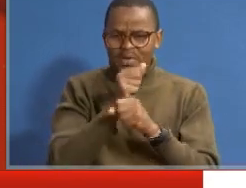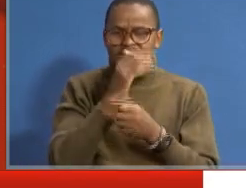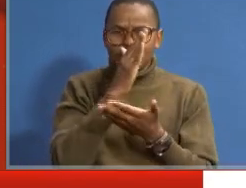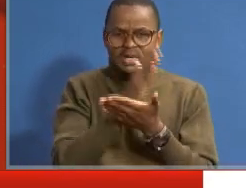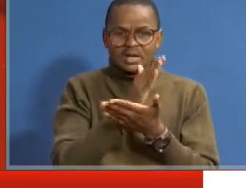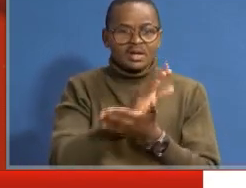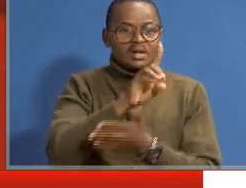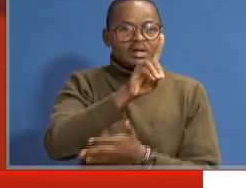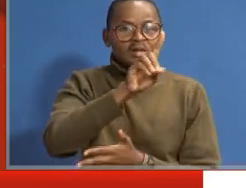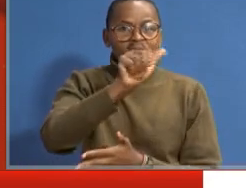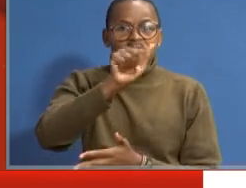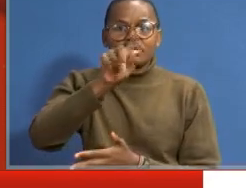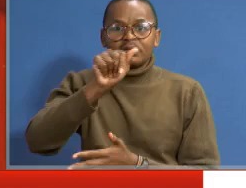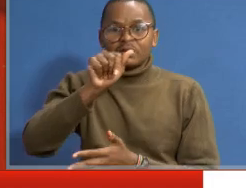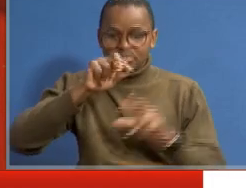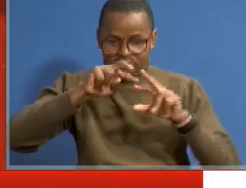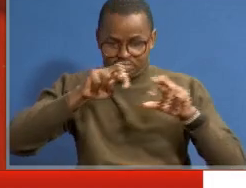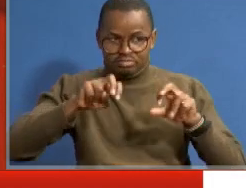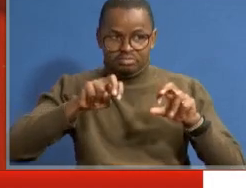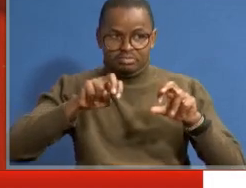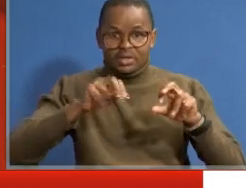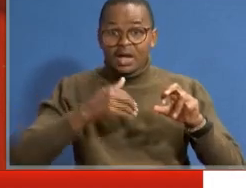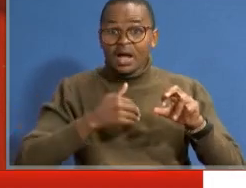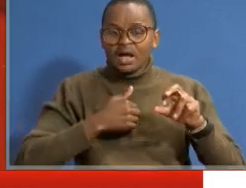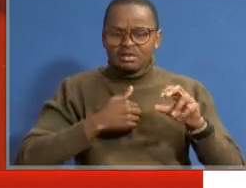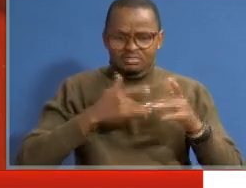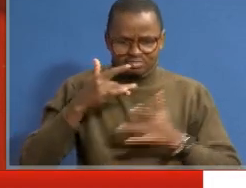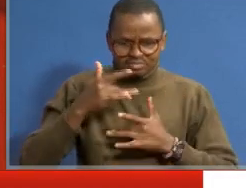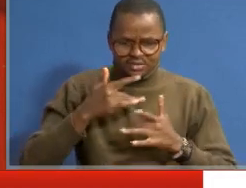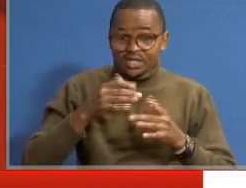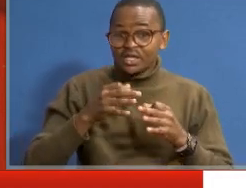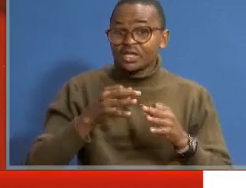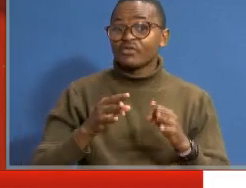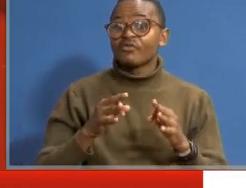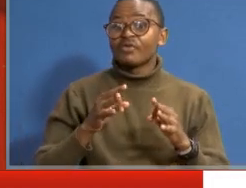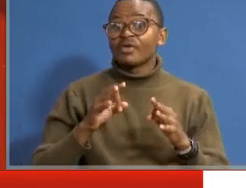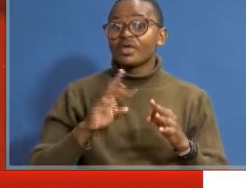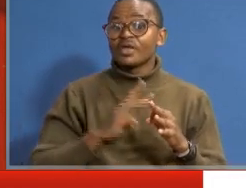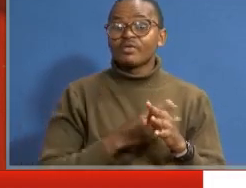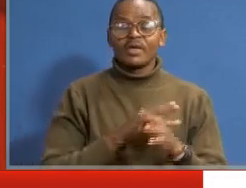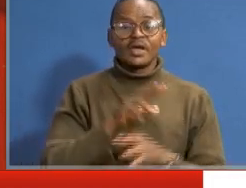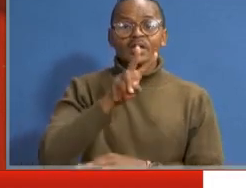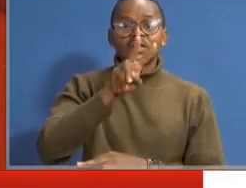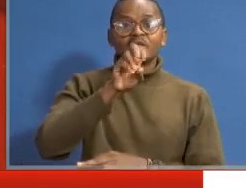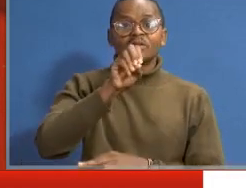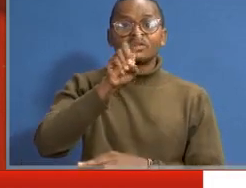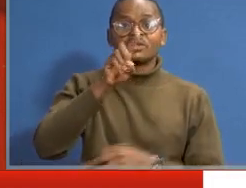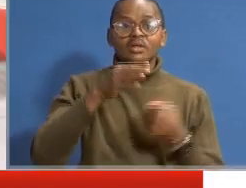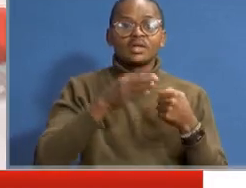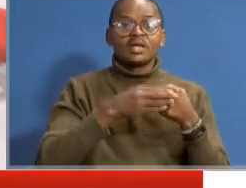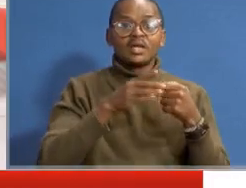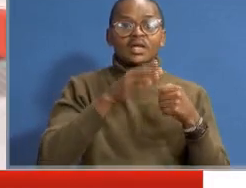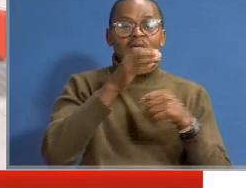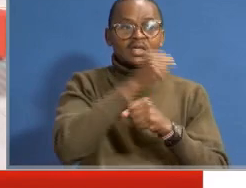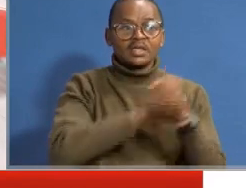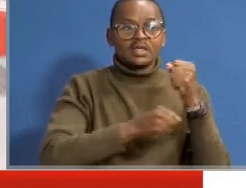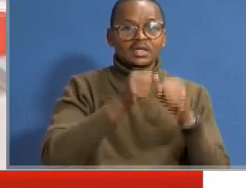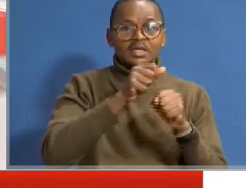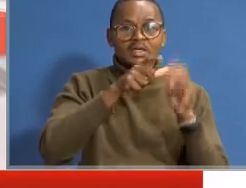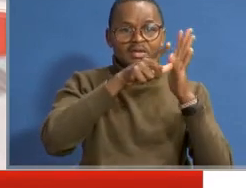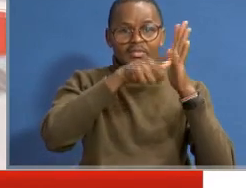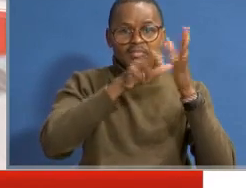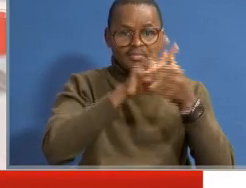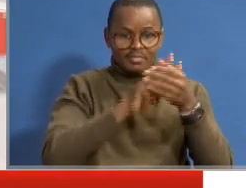data is gotten and verified to the latter. I have concerns because even as we are in 2019 right now, years later, after both